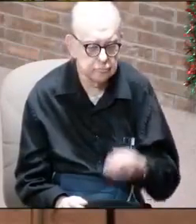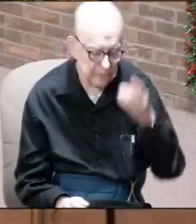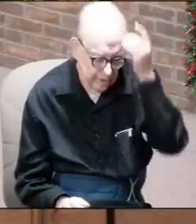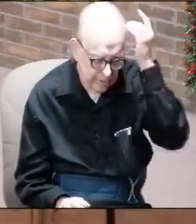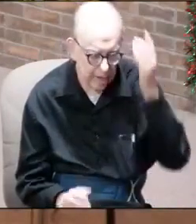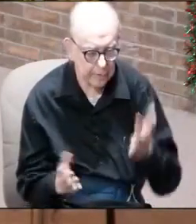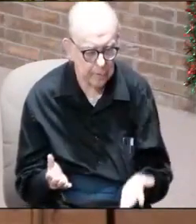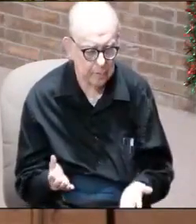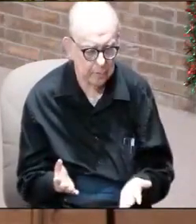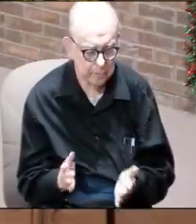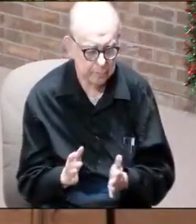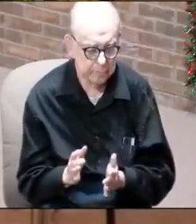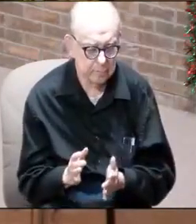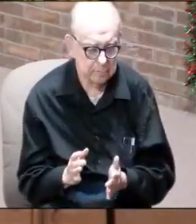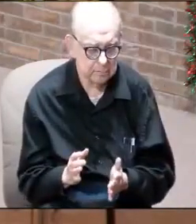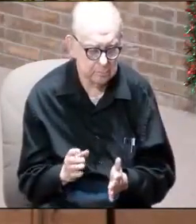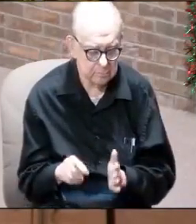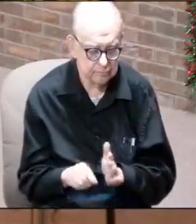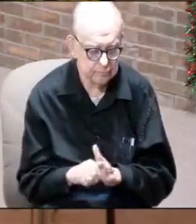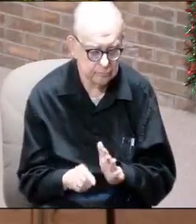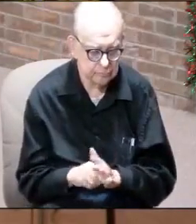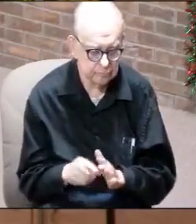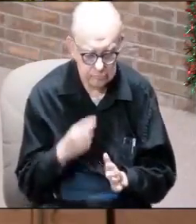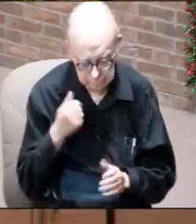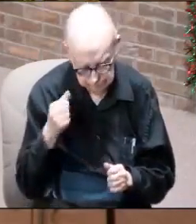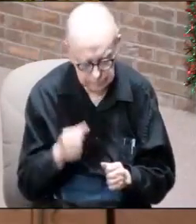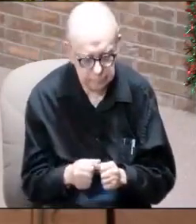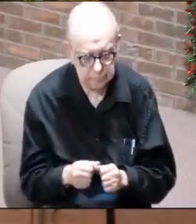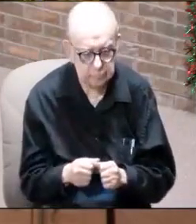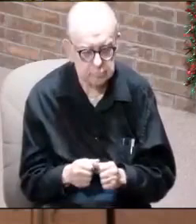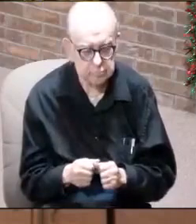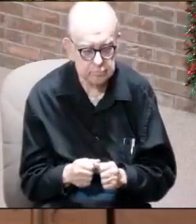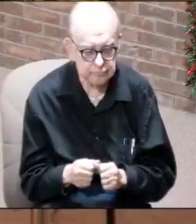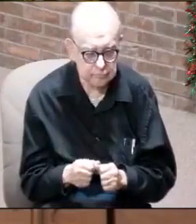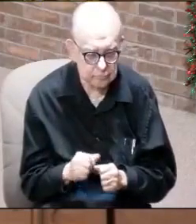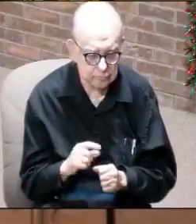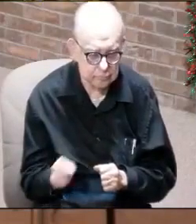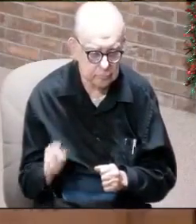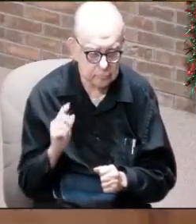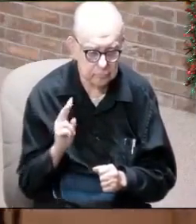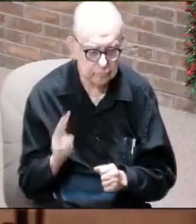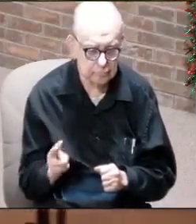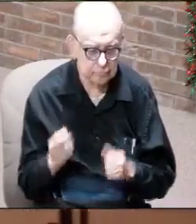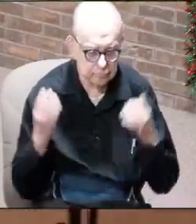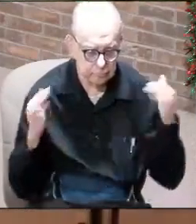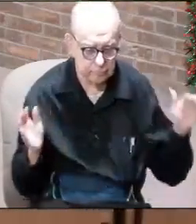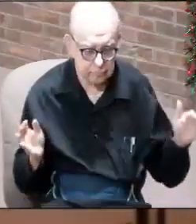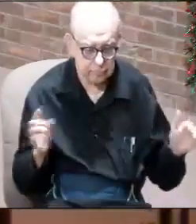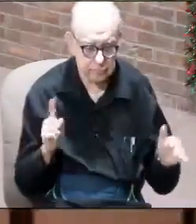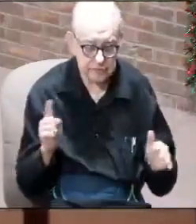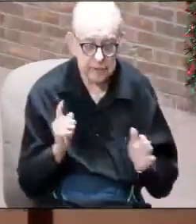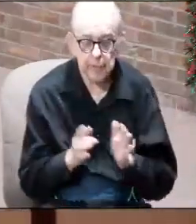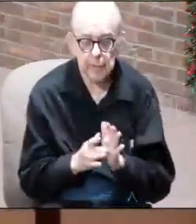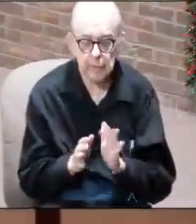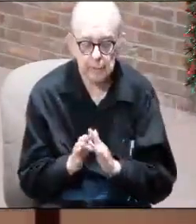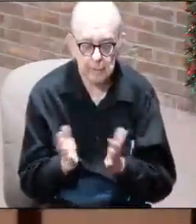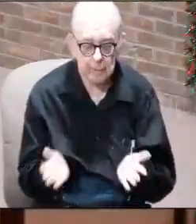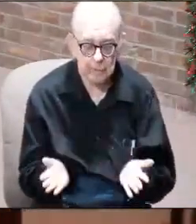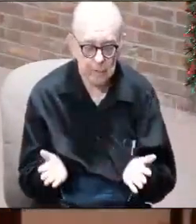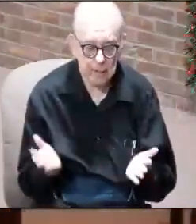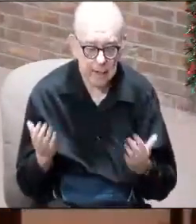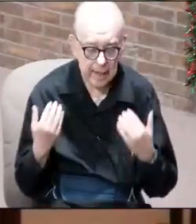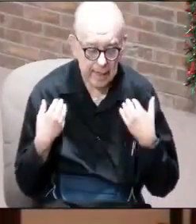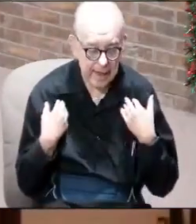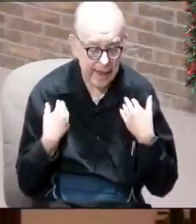And here's what it said. Remember, there are two angels angels in the Bible that have